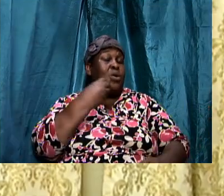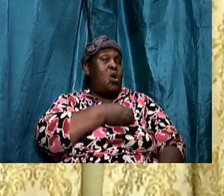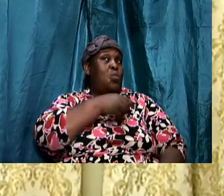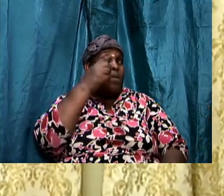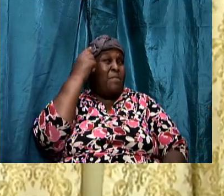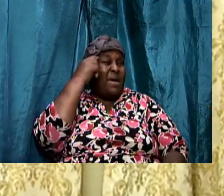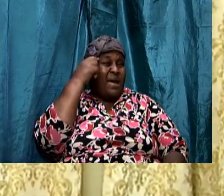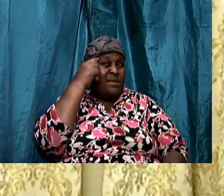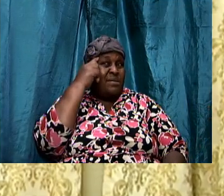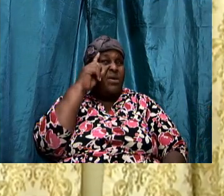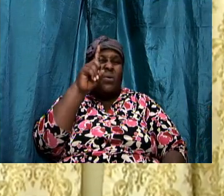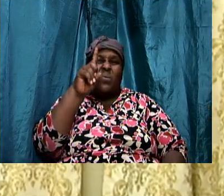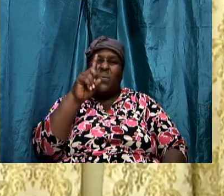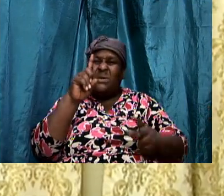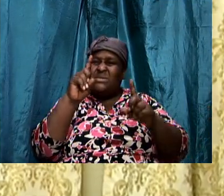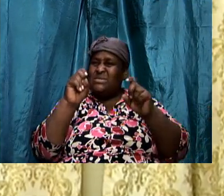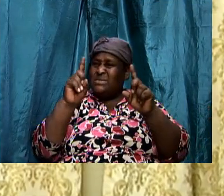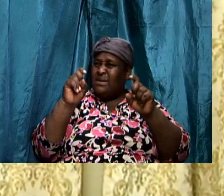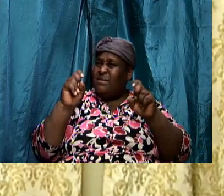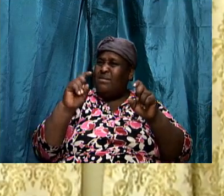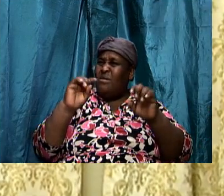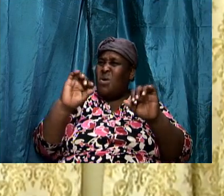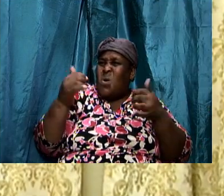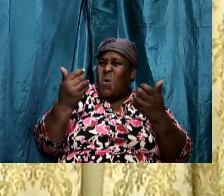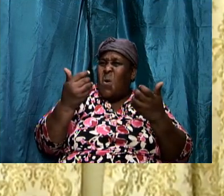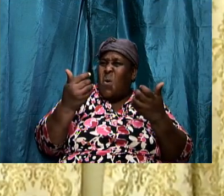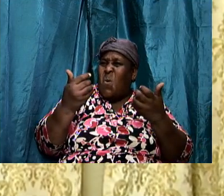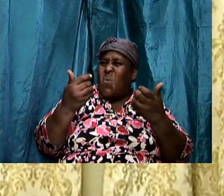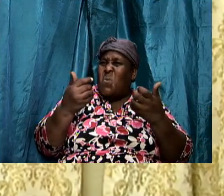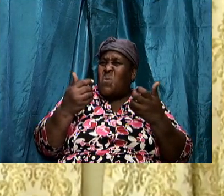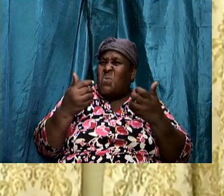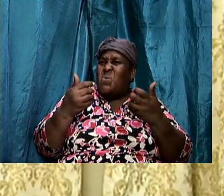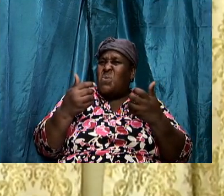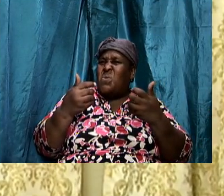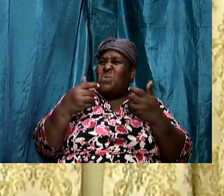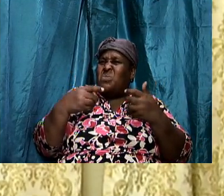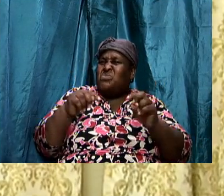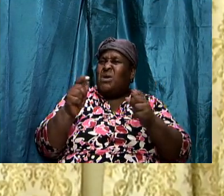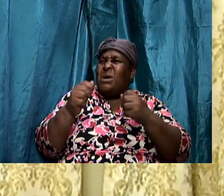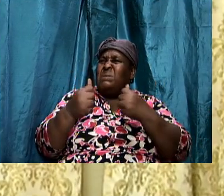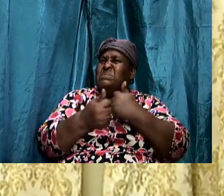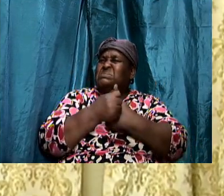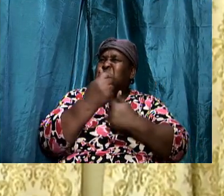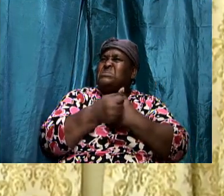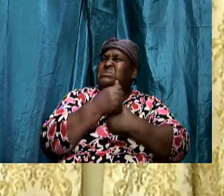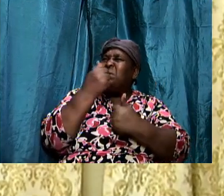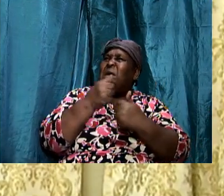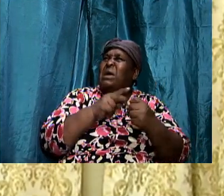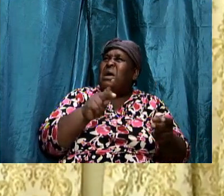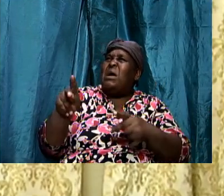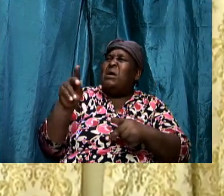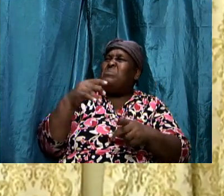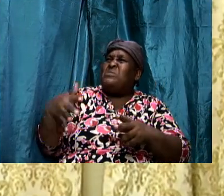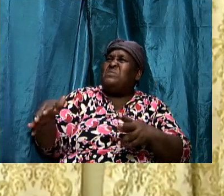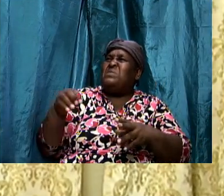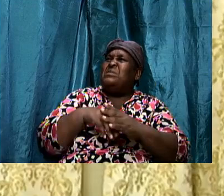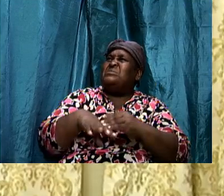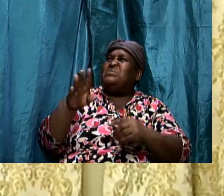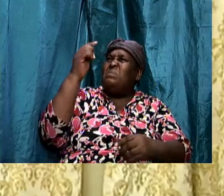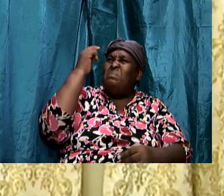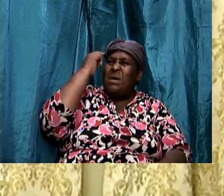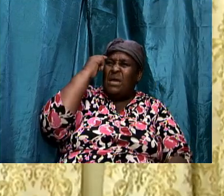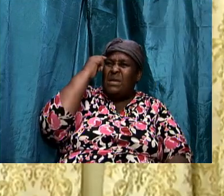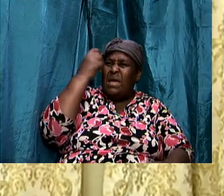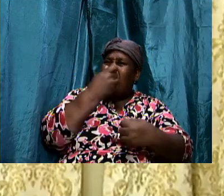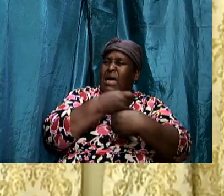how does he corrupt our minds the question is how does he establish strongholds in our minds and therefore